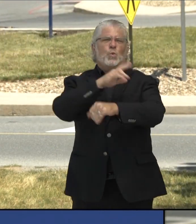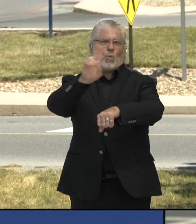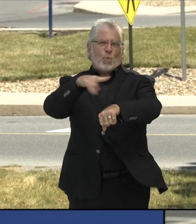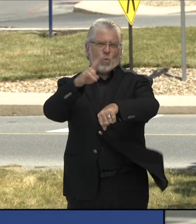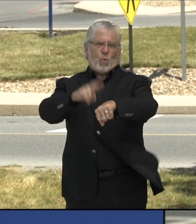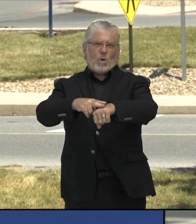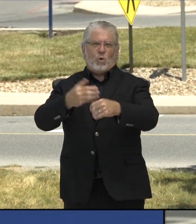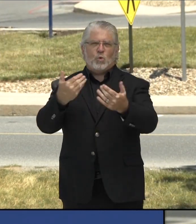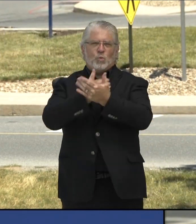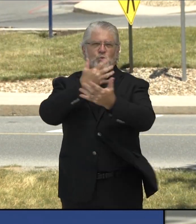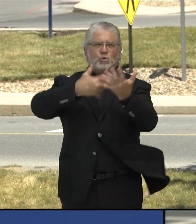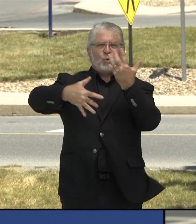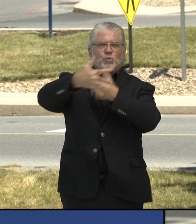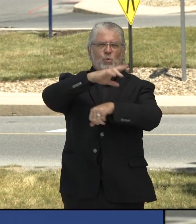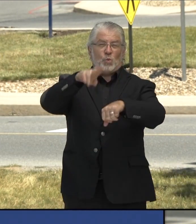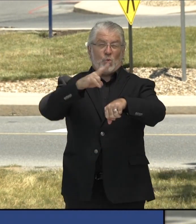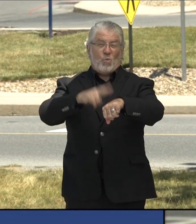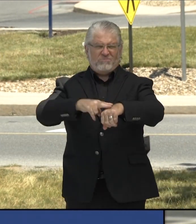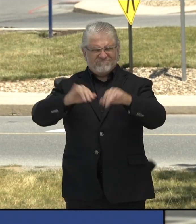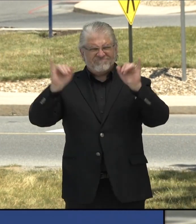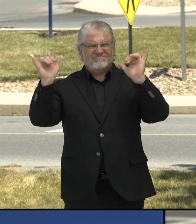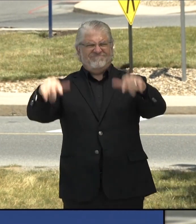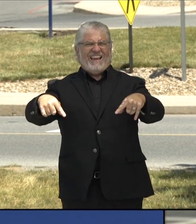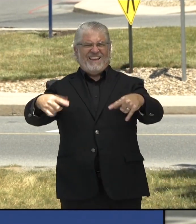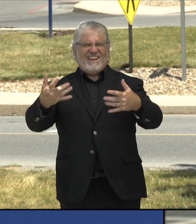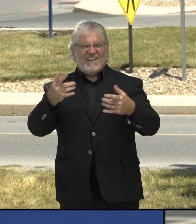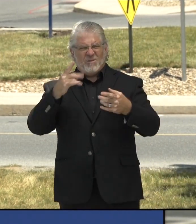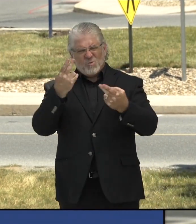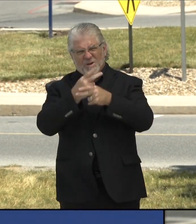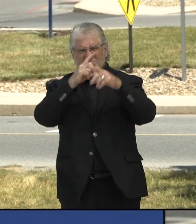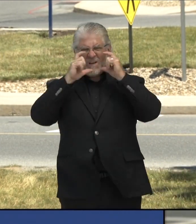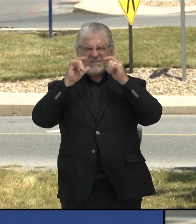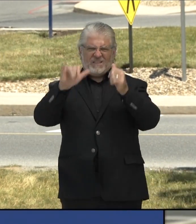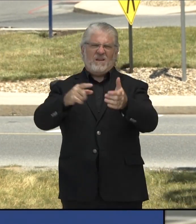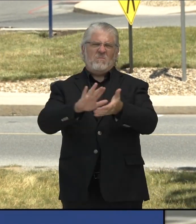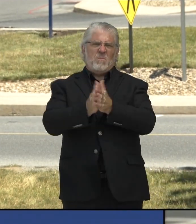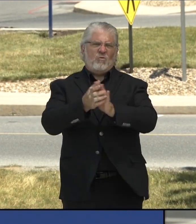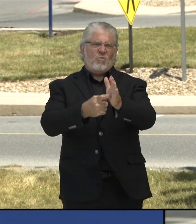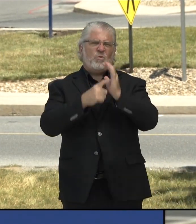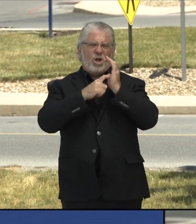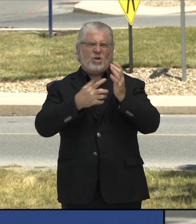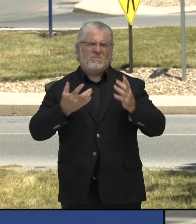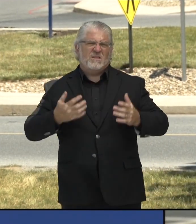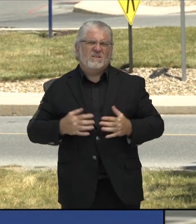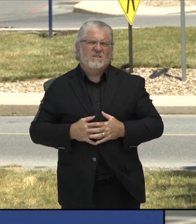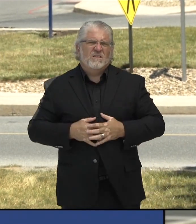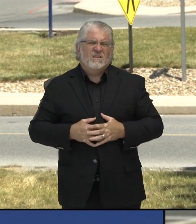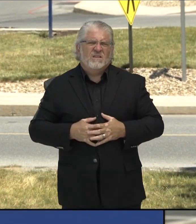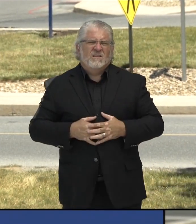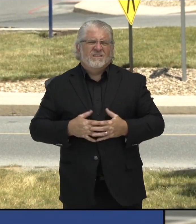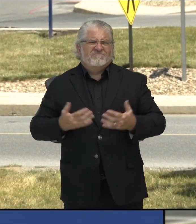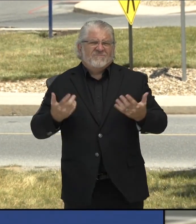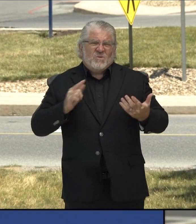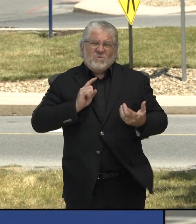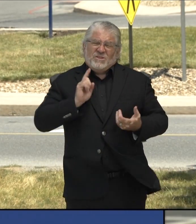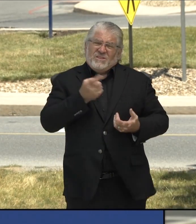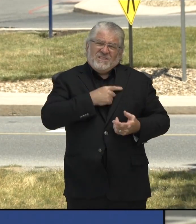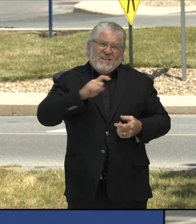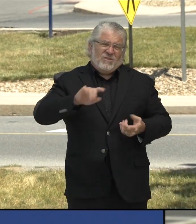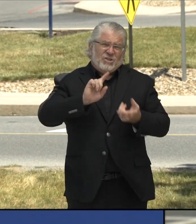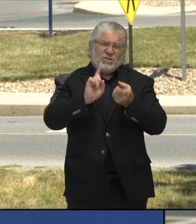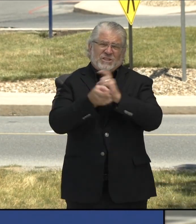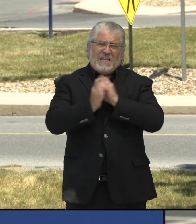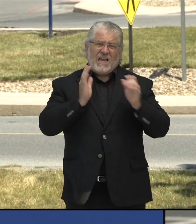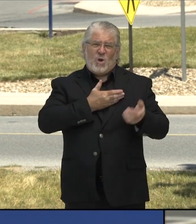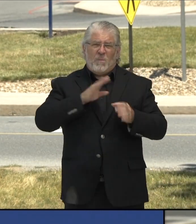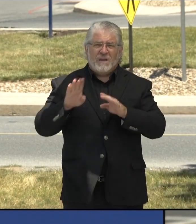diseases are a part of part of our lives now that that they weren't maybe just a few months ago. And we're going to have to change the way we live to keep each other safe.